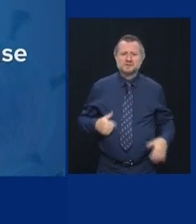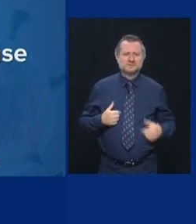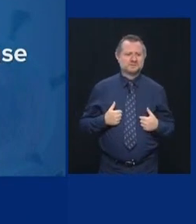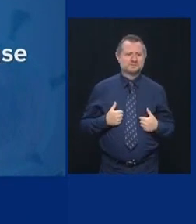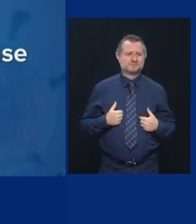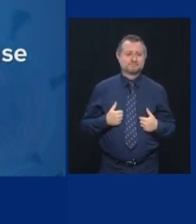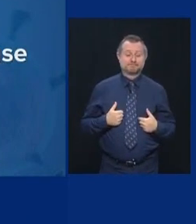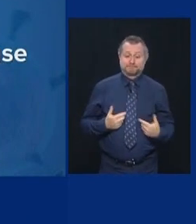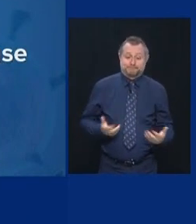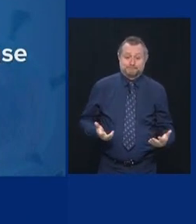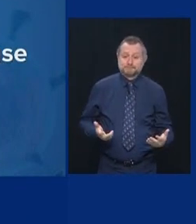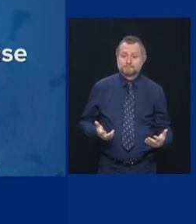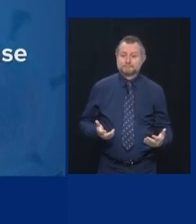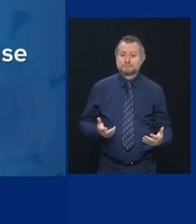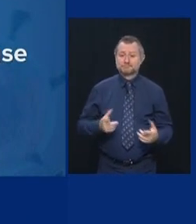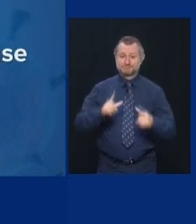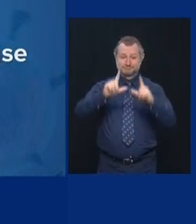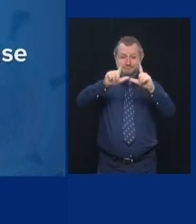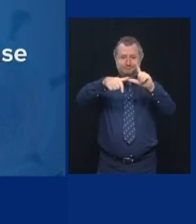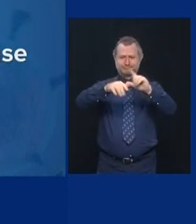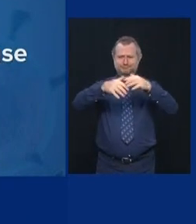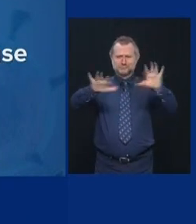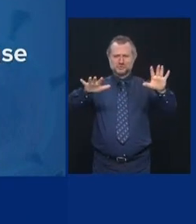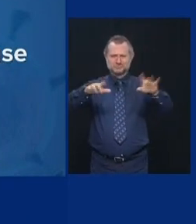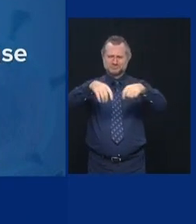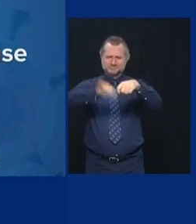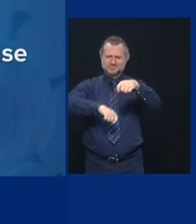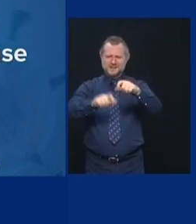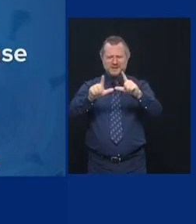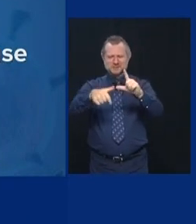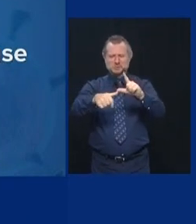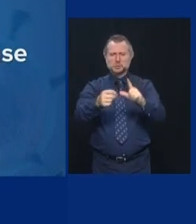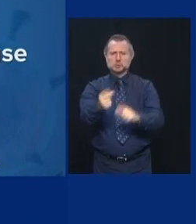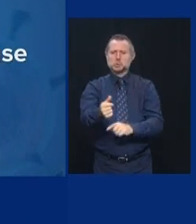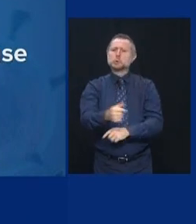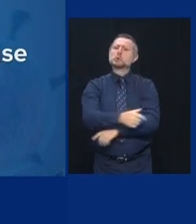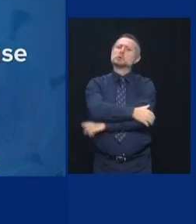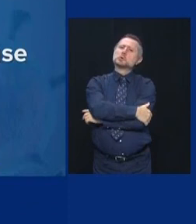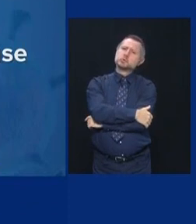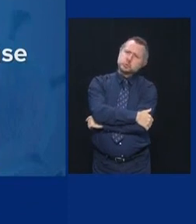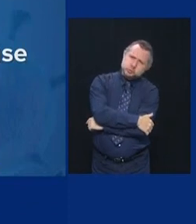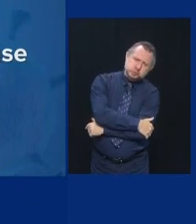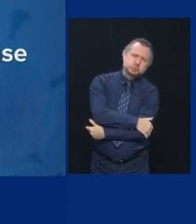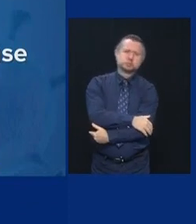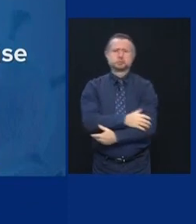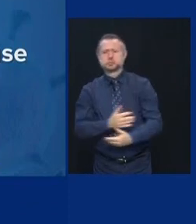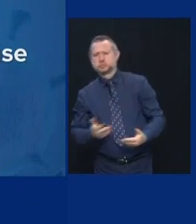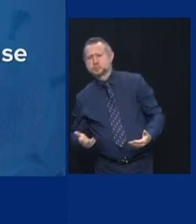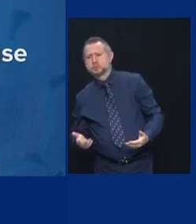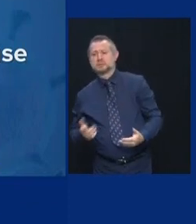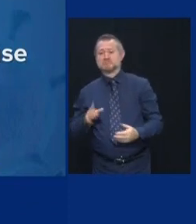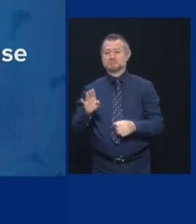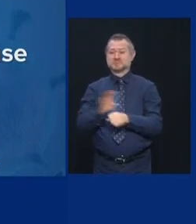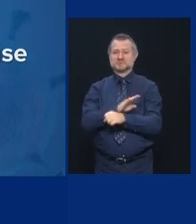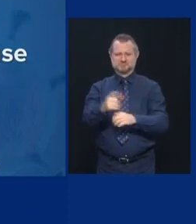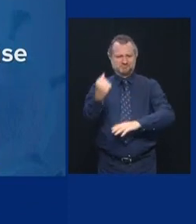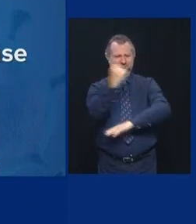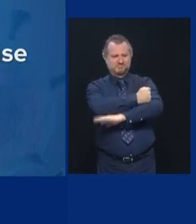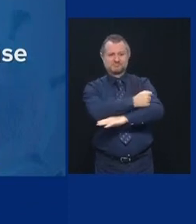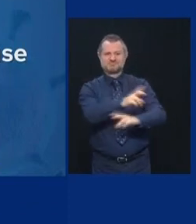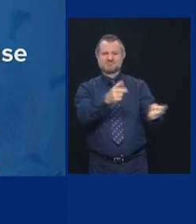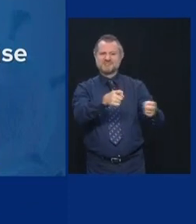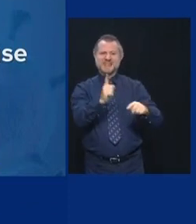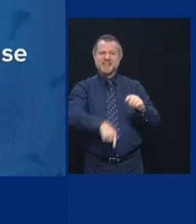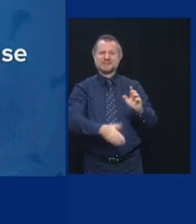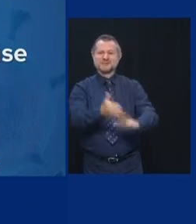Immediate license revocation is very difficult. That business basically closes. People lose